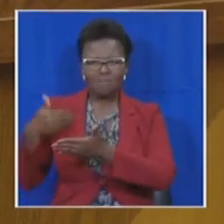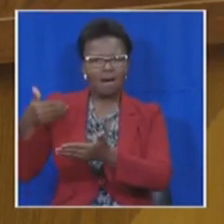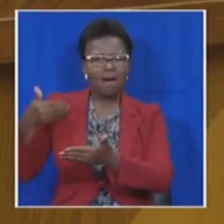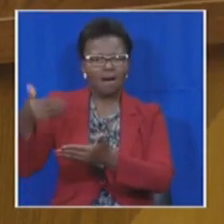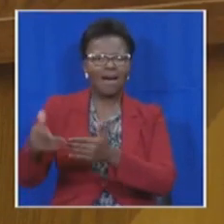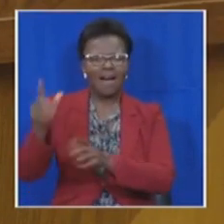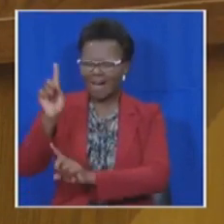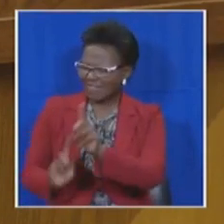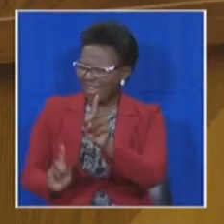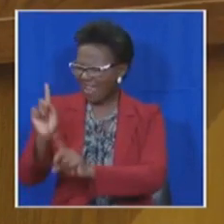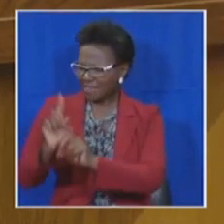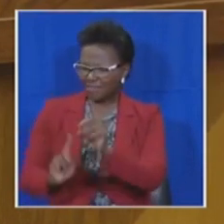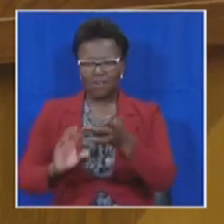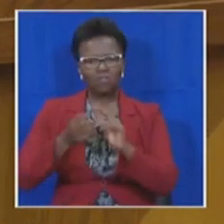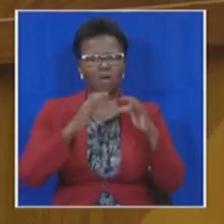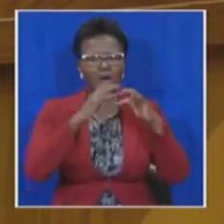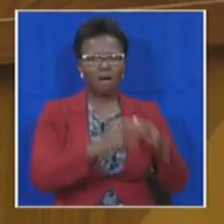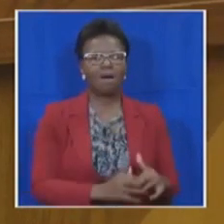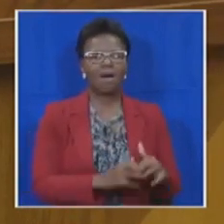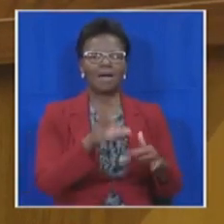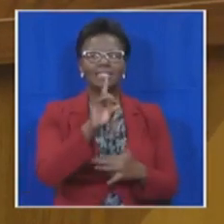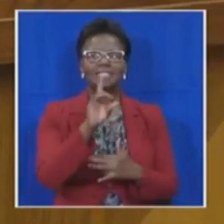try to disrupt DA governments.